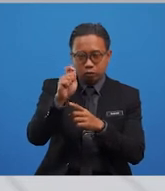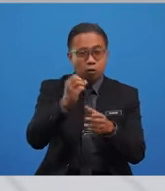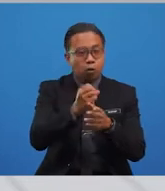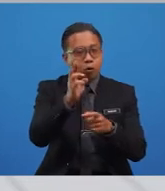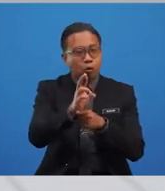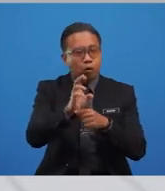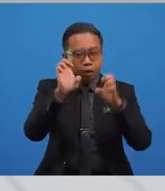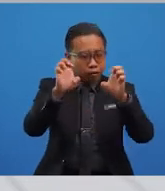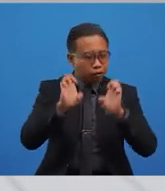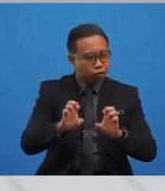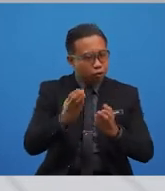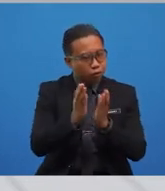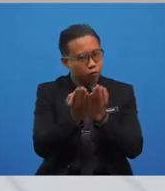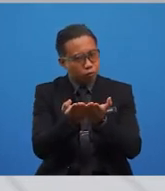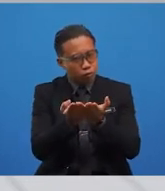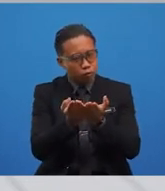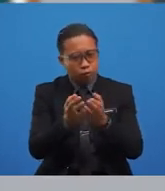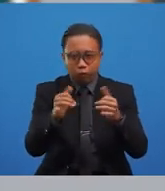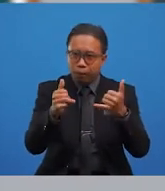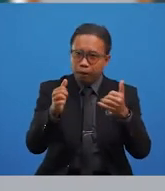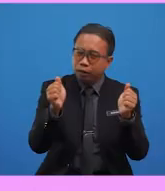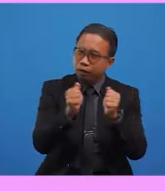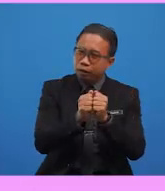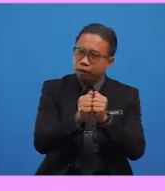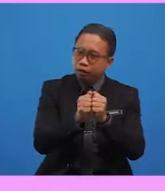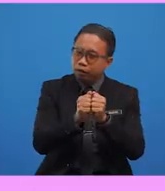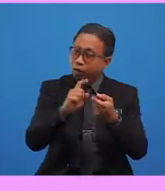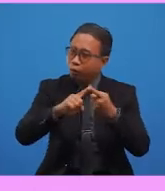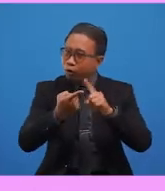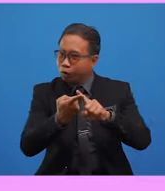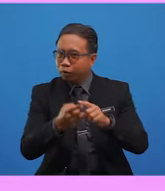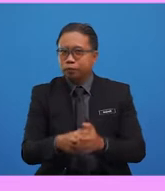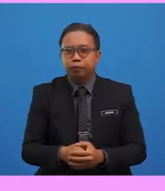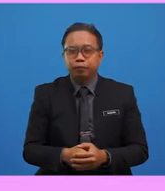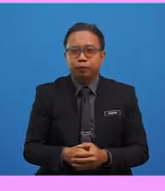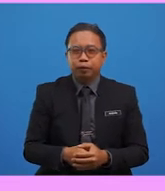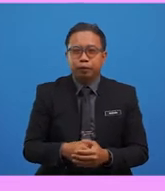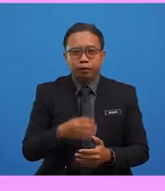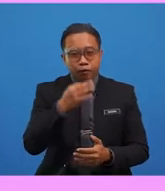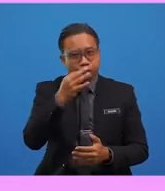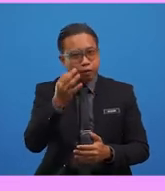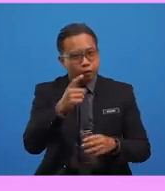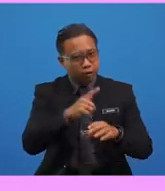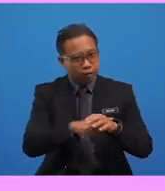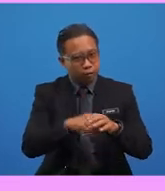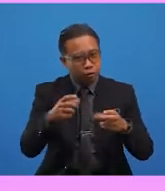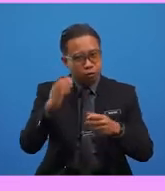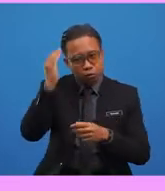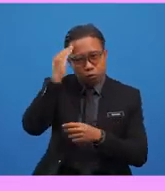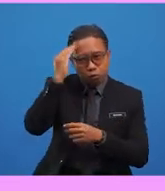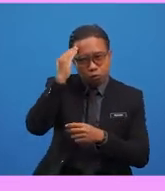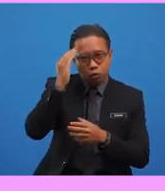book, maybe, and play with your loved ones. It's fun fact time. Do you know that